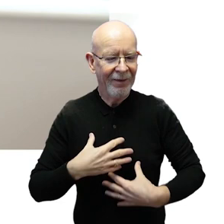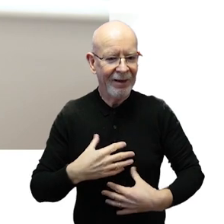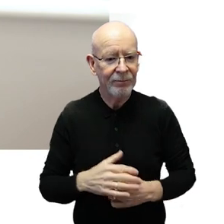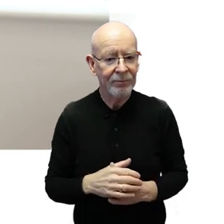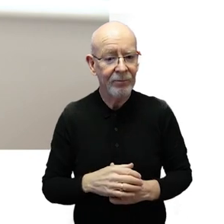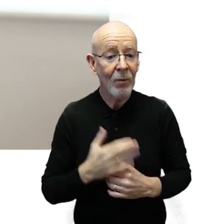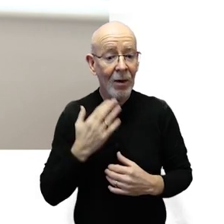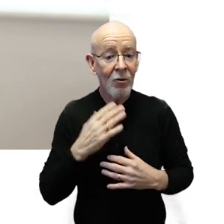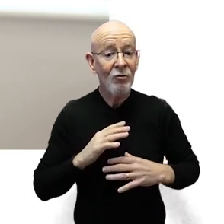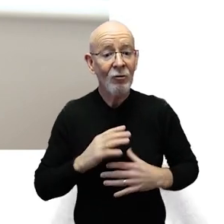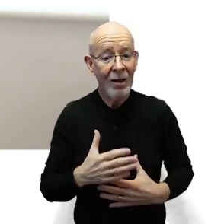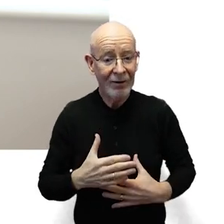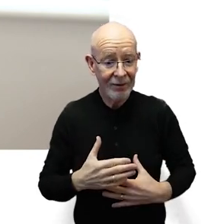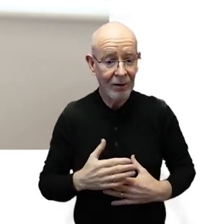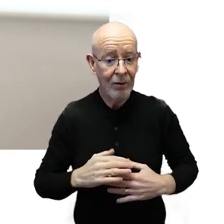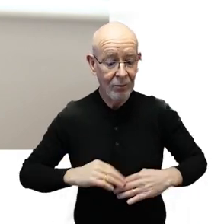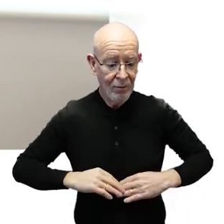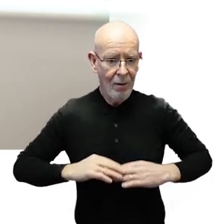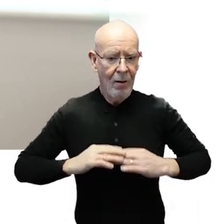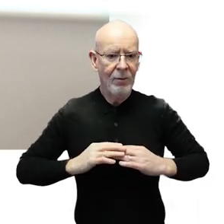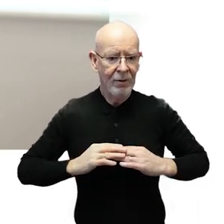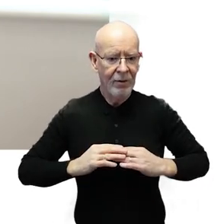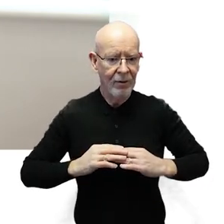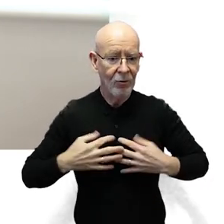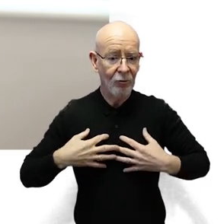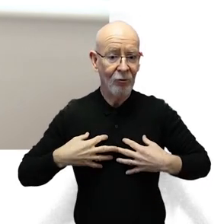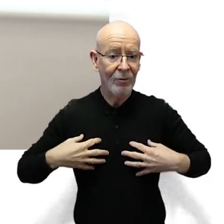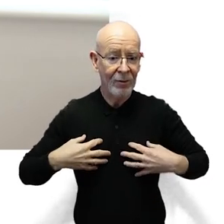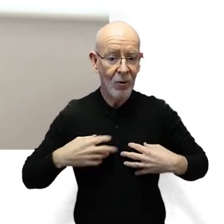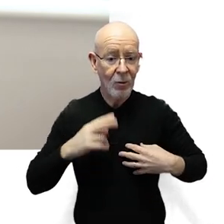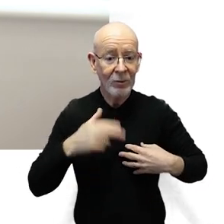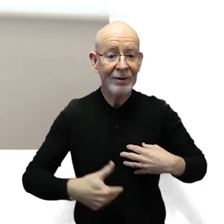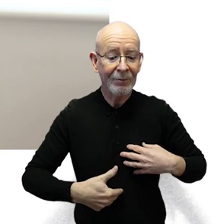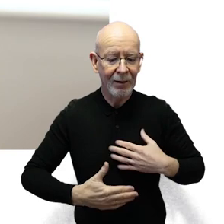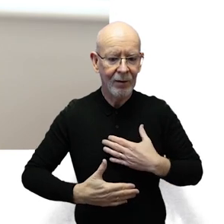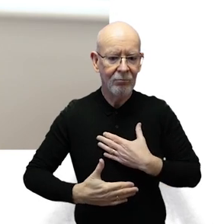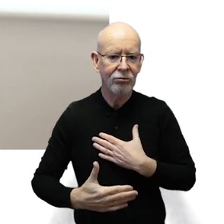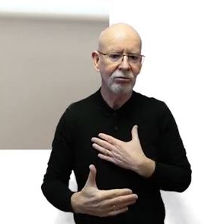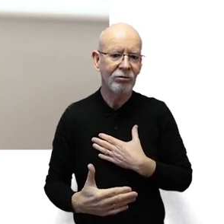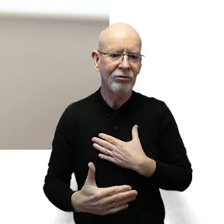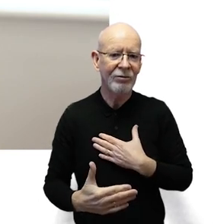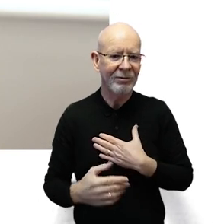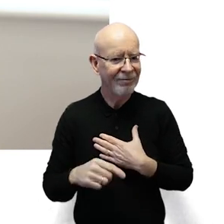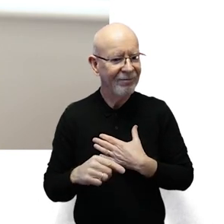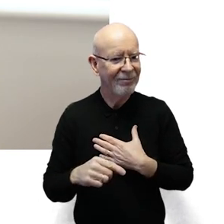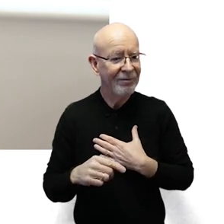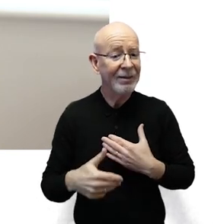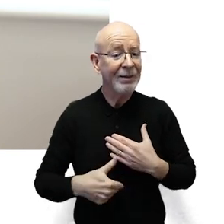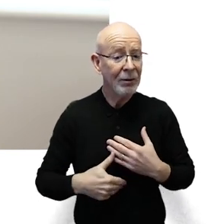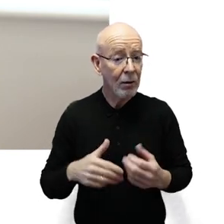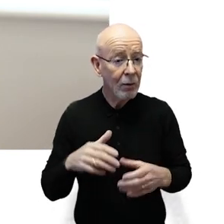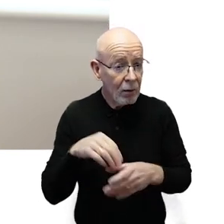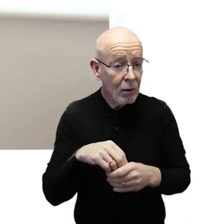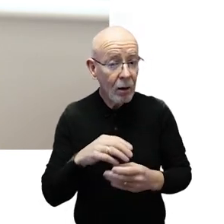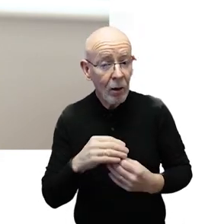As it relaxes, it domes back up into the ribcage and we notice that our tummy moves backwards. Our tummy isn't